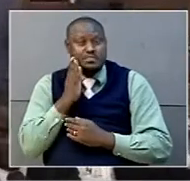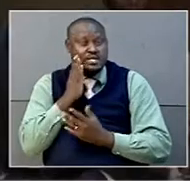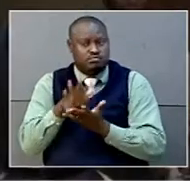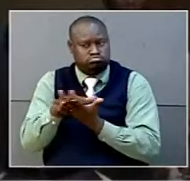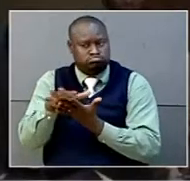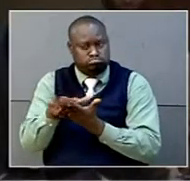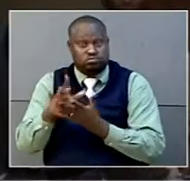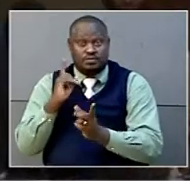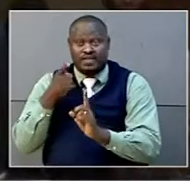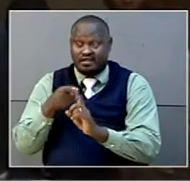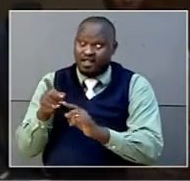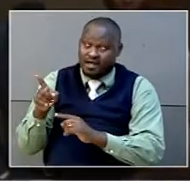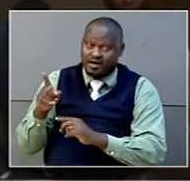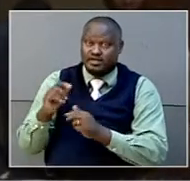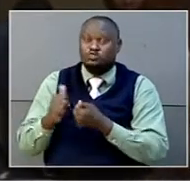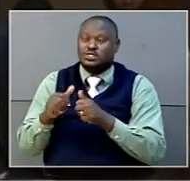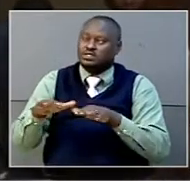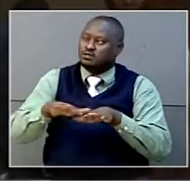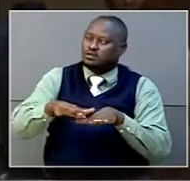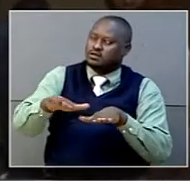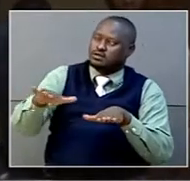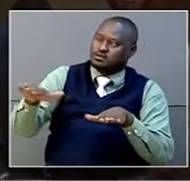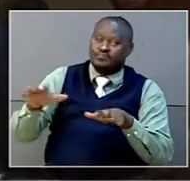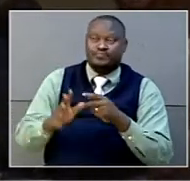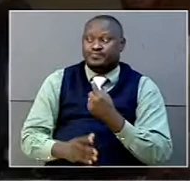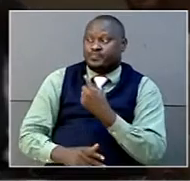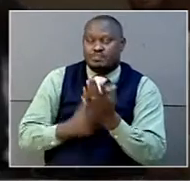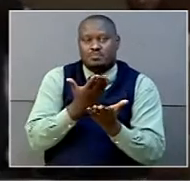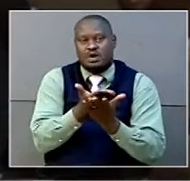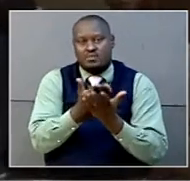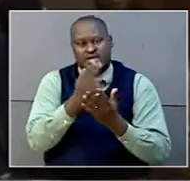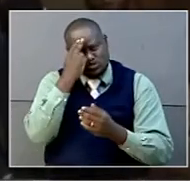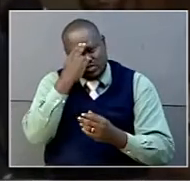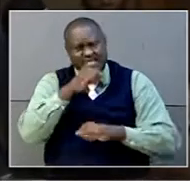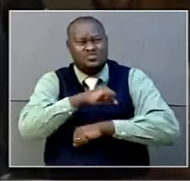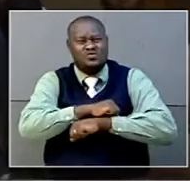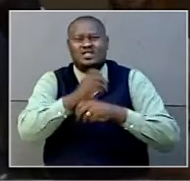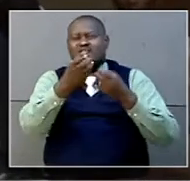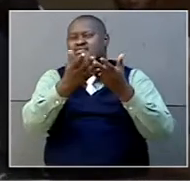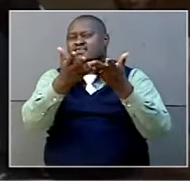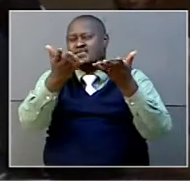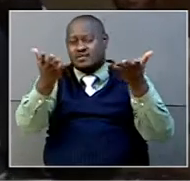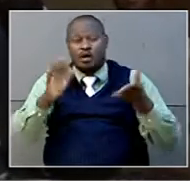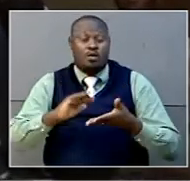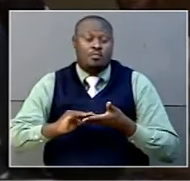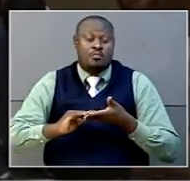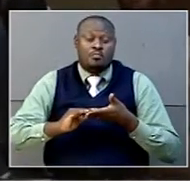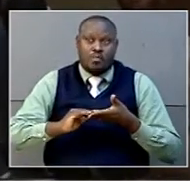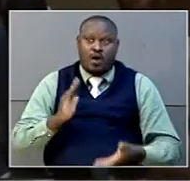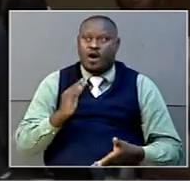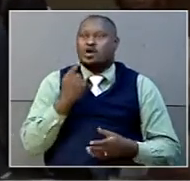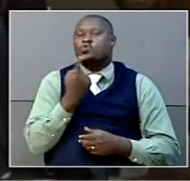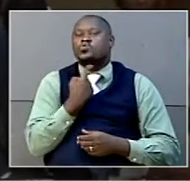I therefore call upon all students of different schools, especially the ones that have not